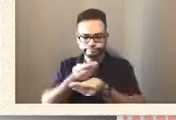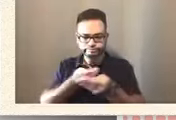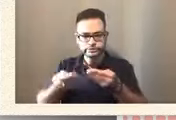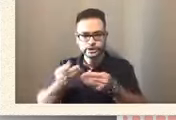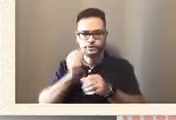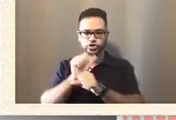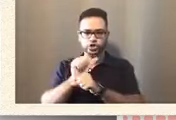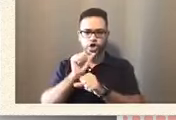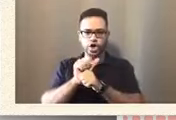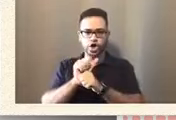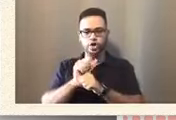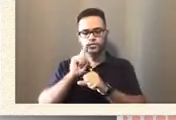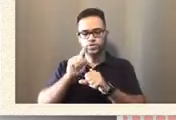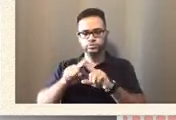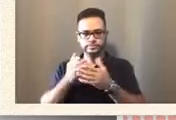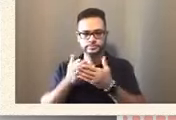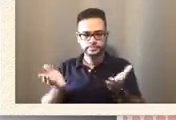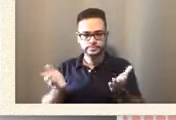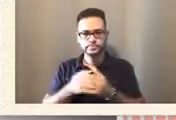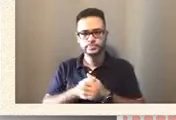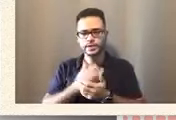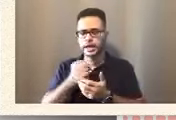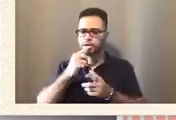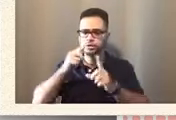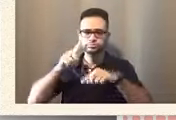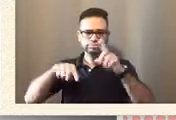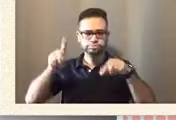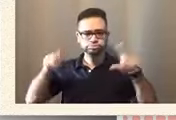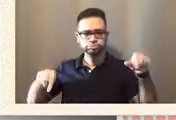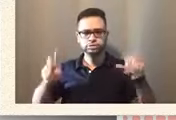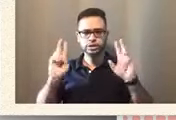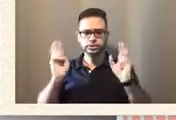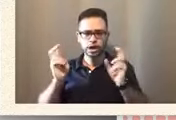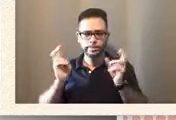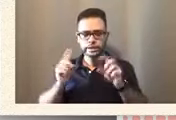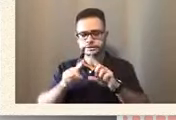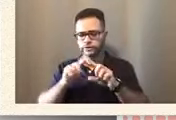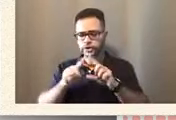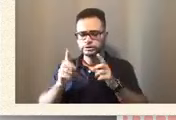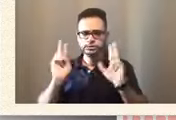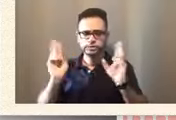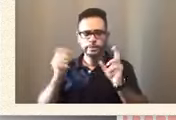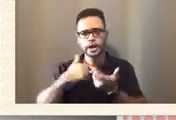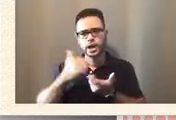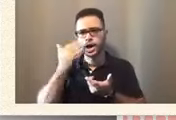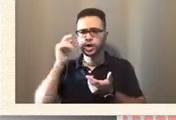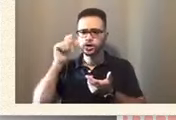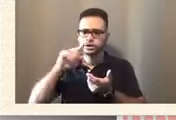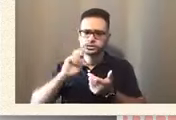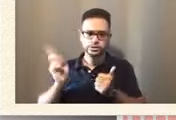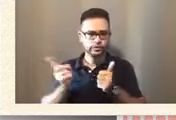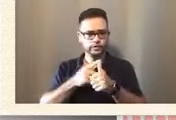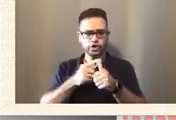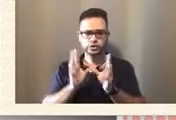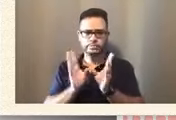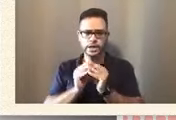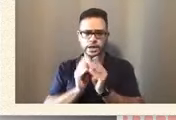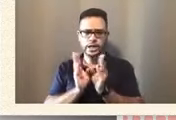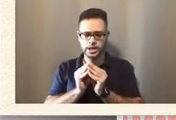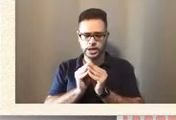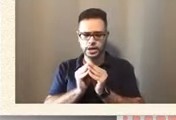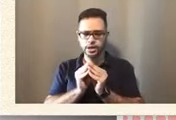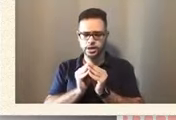so many topics, so many topics. I know this is the first meeting. And it's just going to be